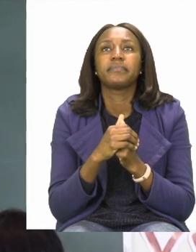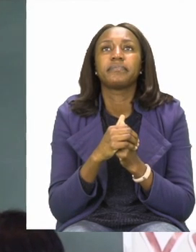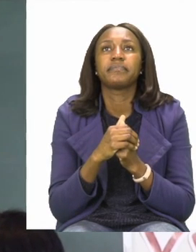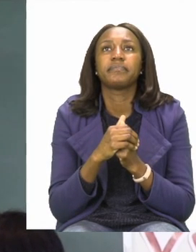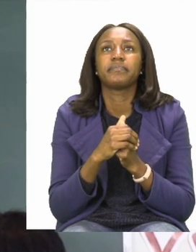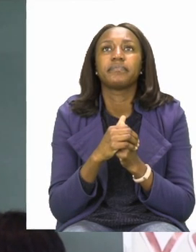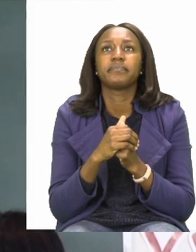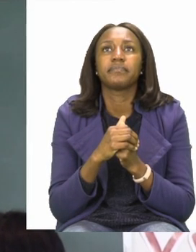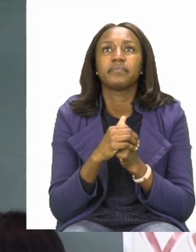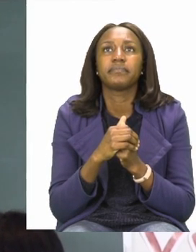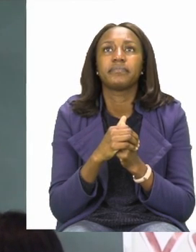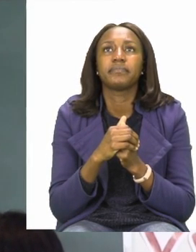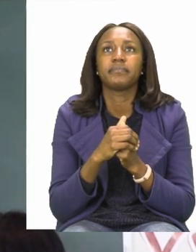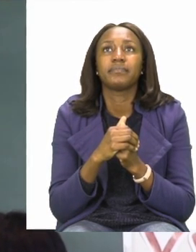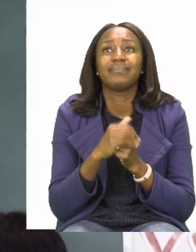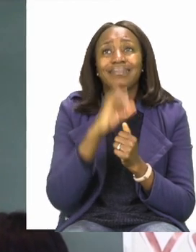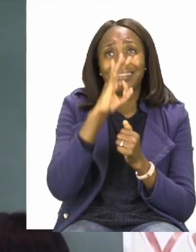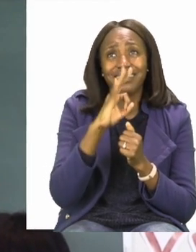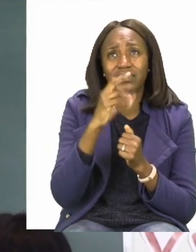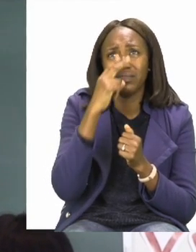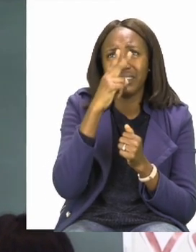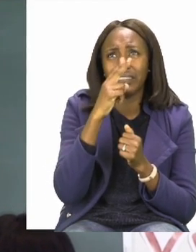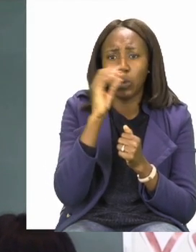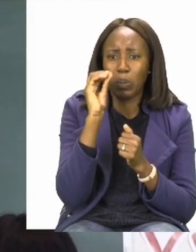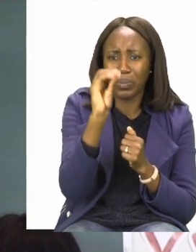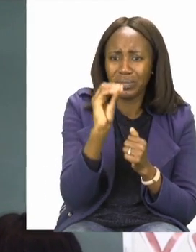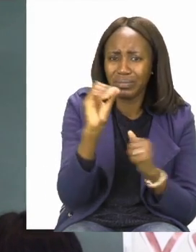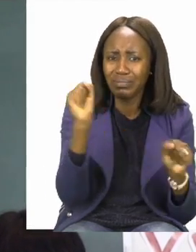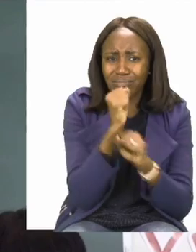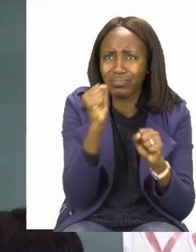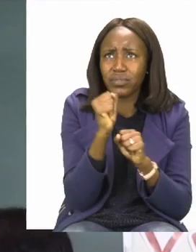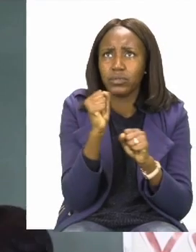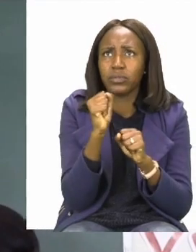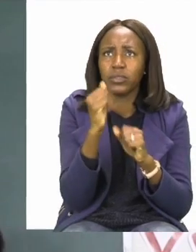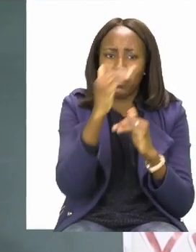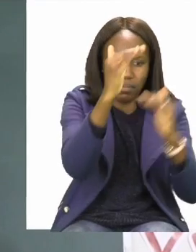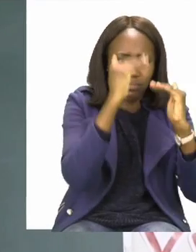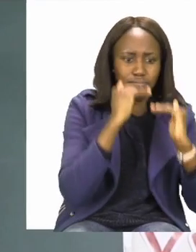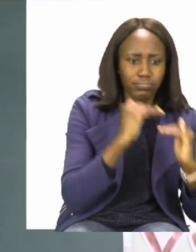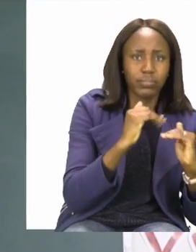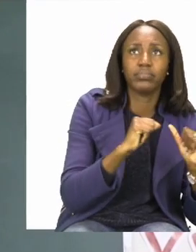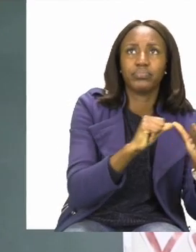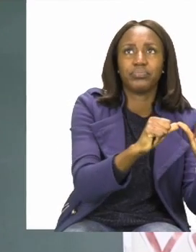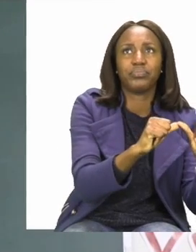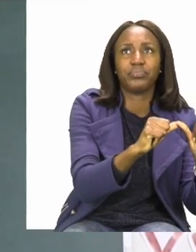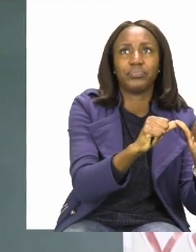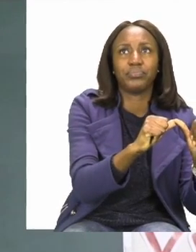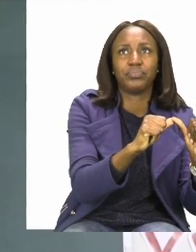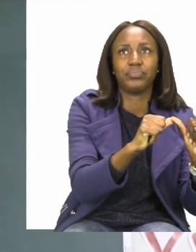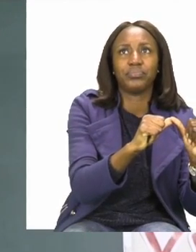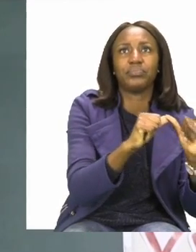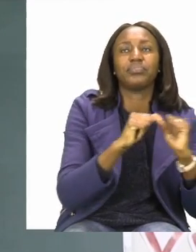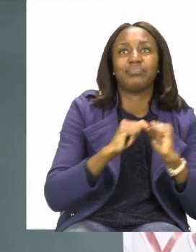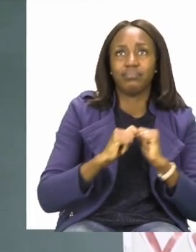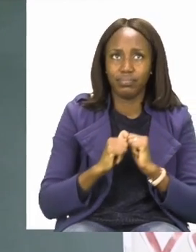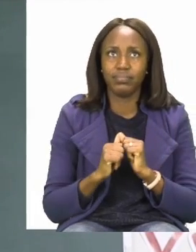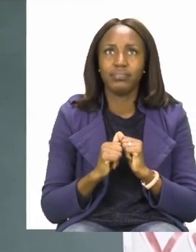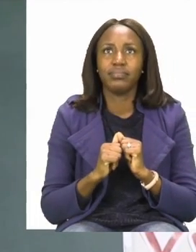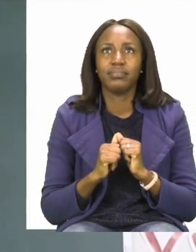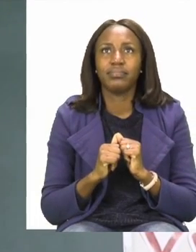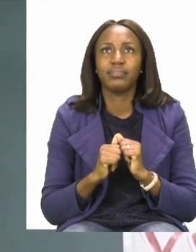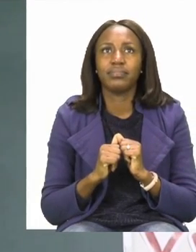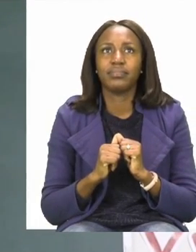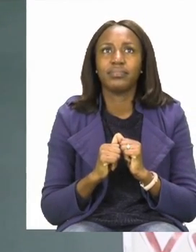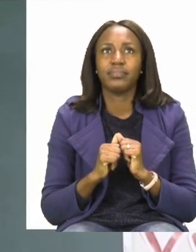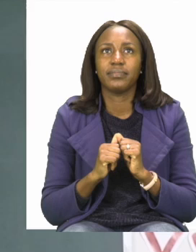Remember, if a word doesn't fit, that's okay. You can go to the next line. And